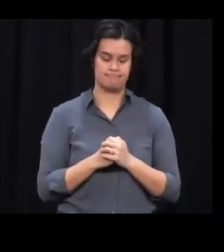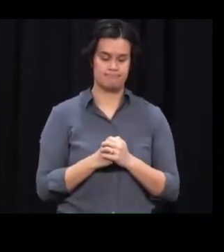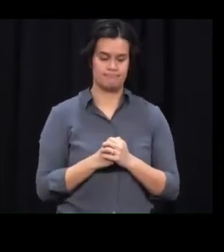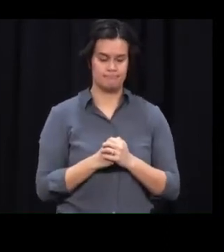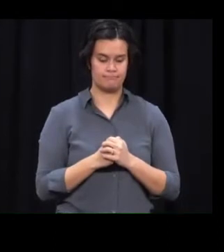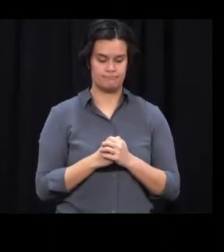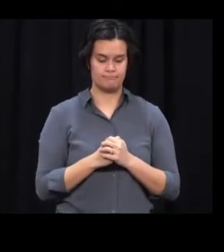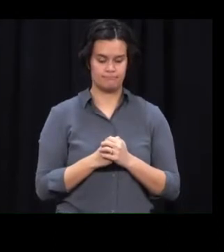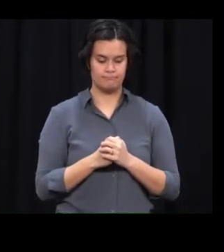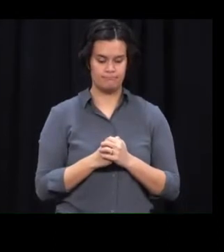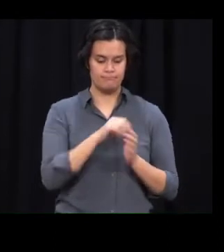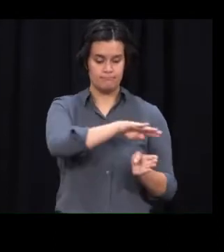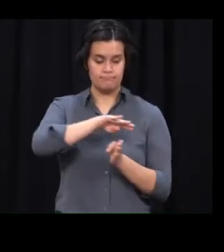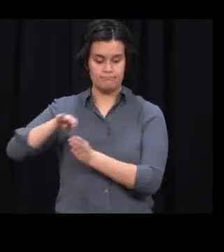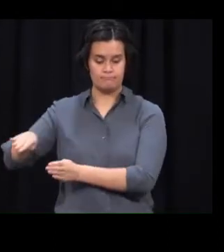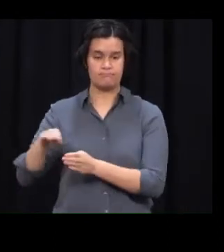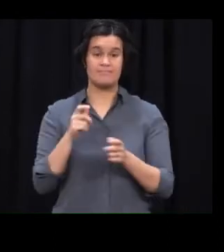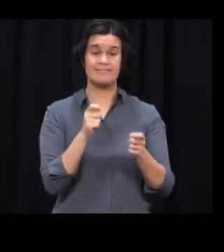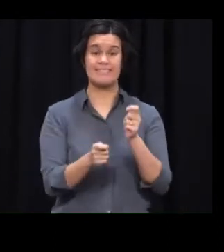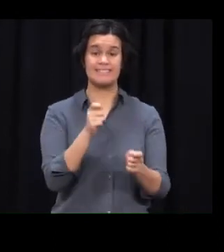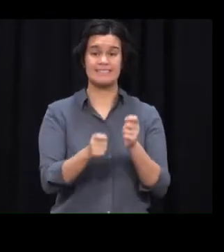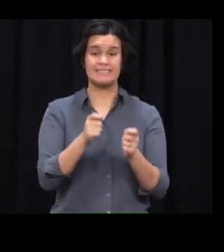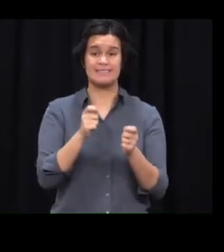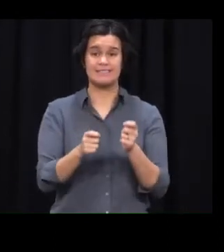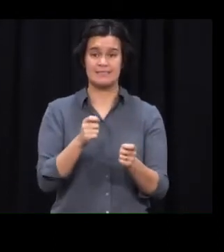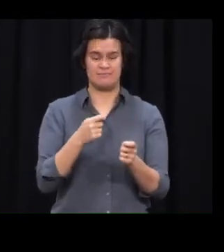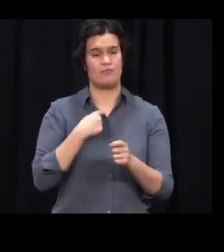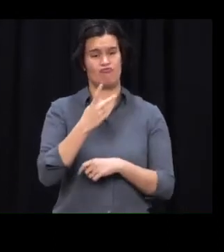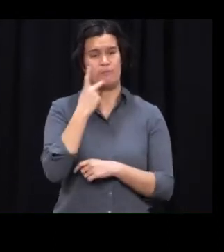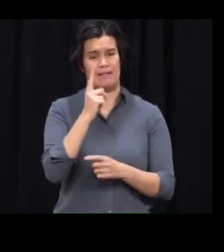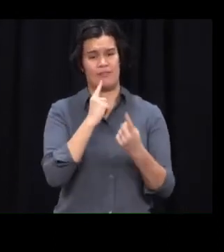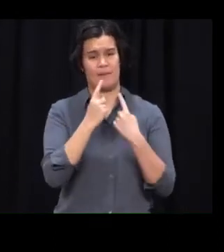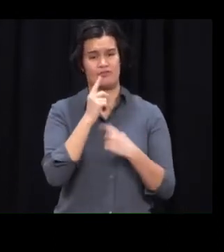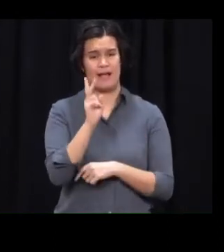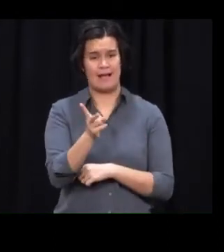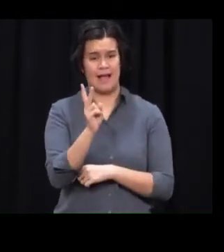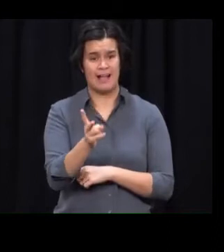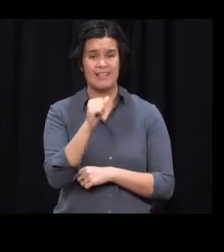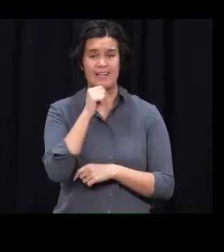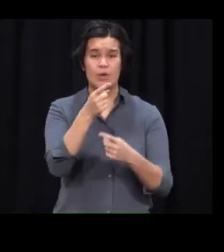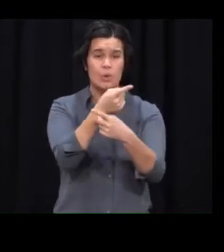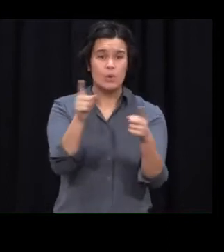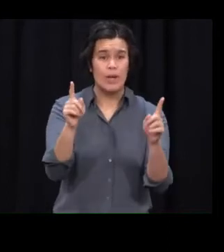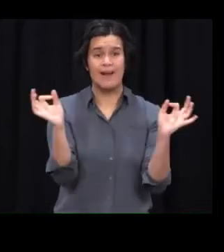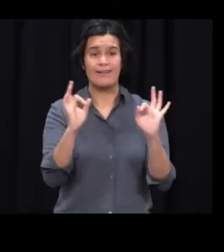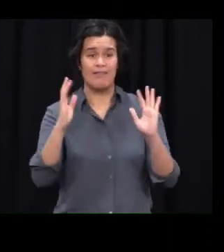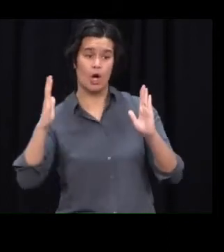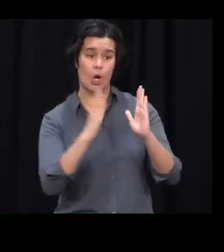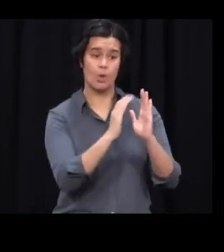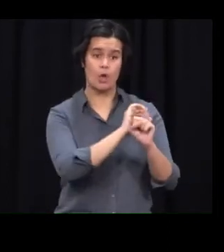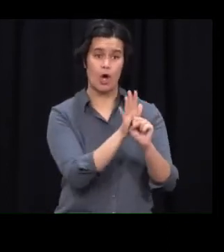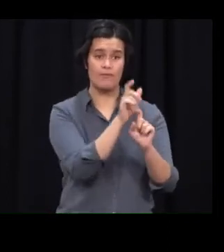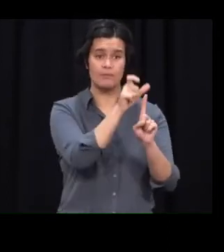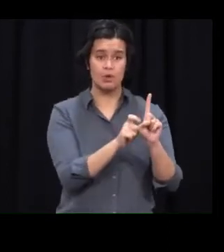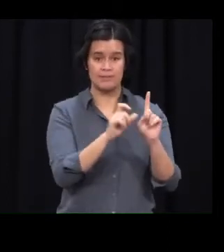On testing, would like to just reiterate that advice, if you are not a contact or you're not symptomatic, then you don't need to be tested.